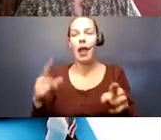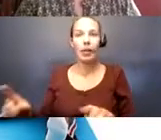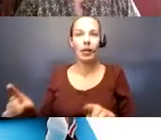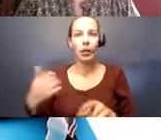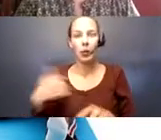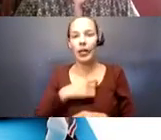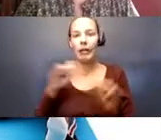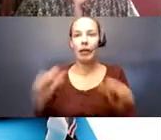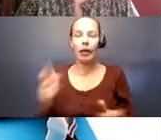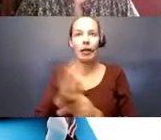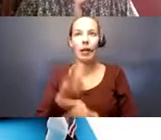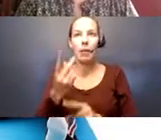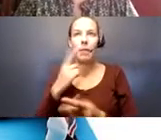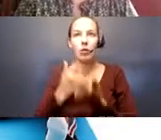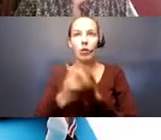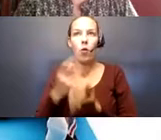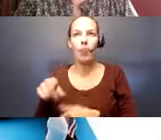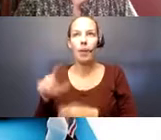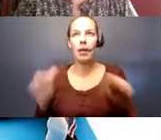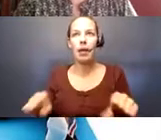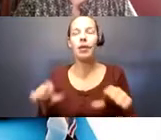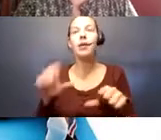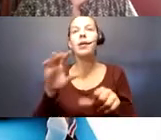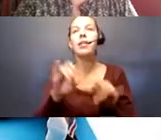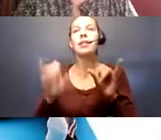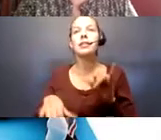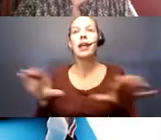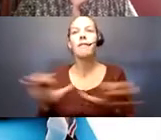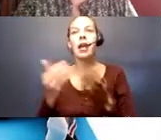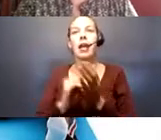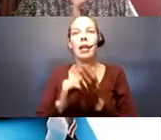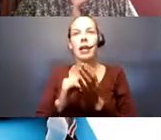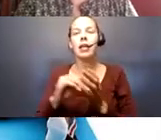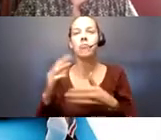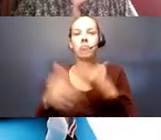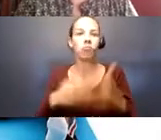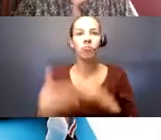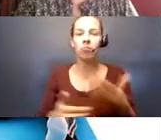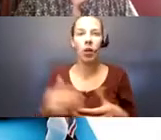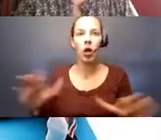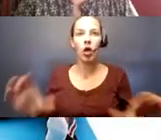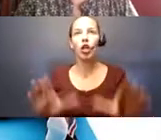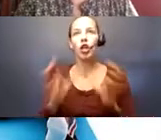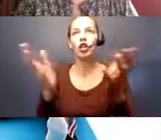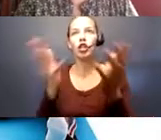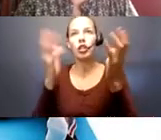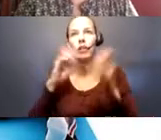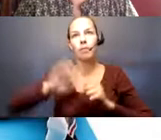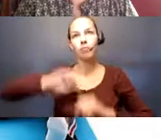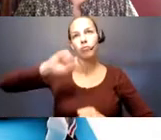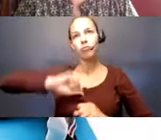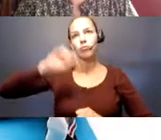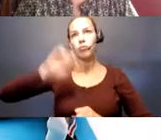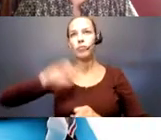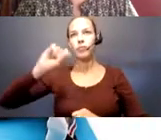keep them. And support them. And then staying active. Again, keep them moving. Encourage them to stretch. Even stretching.